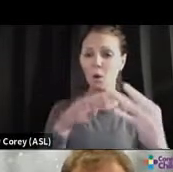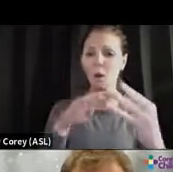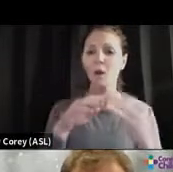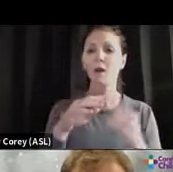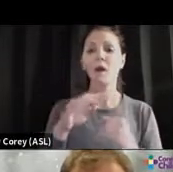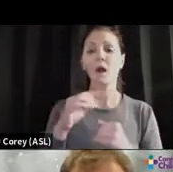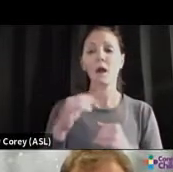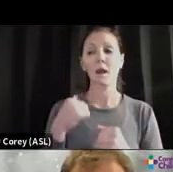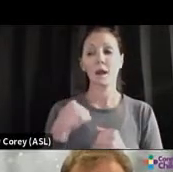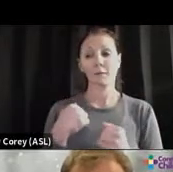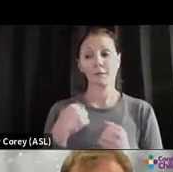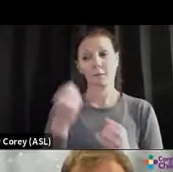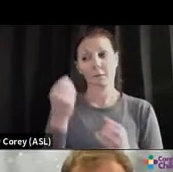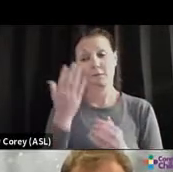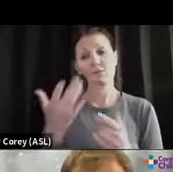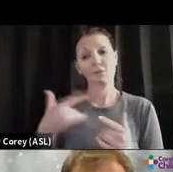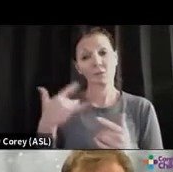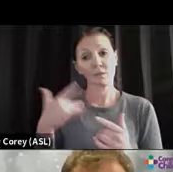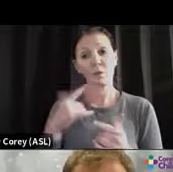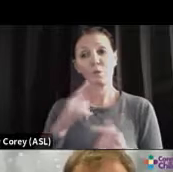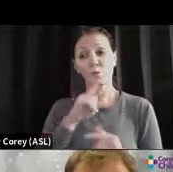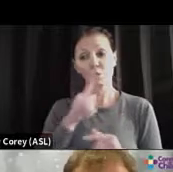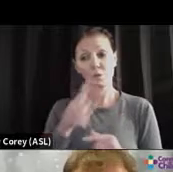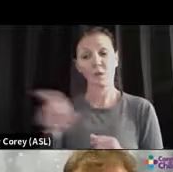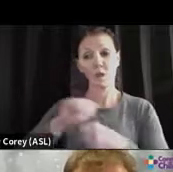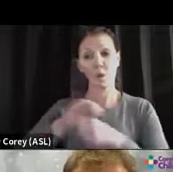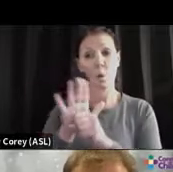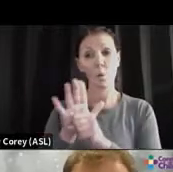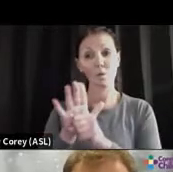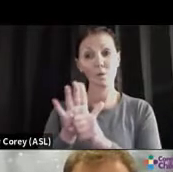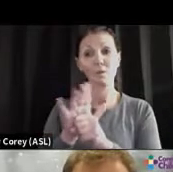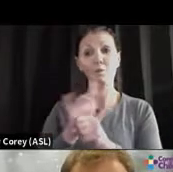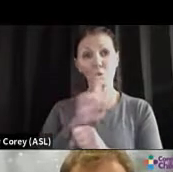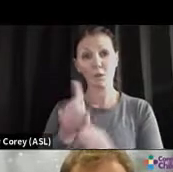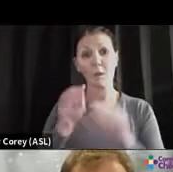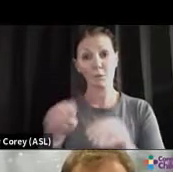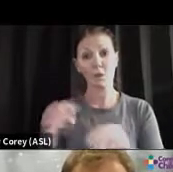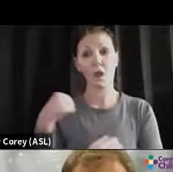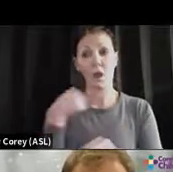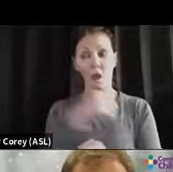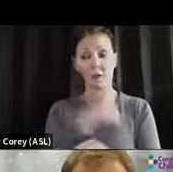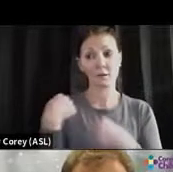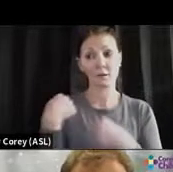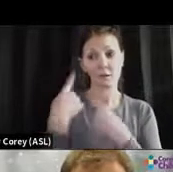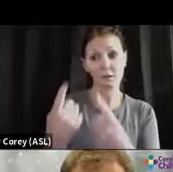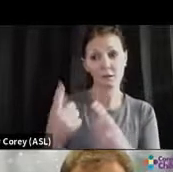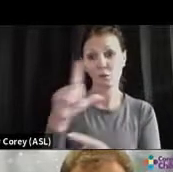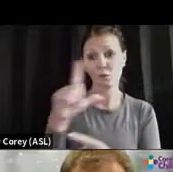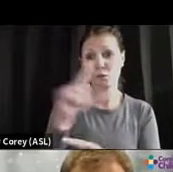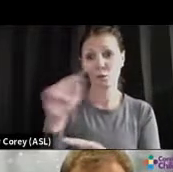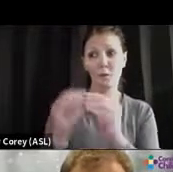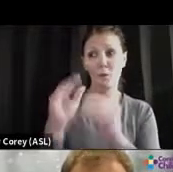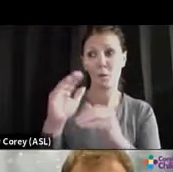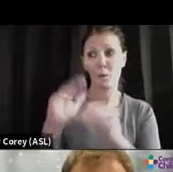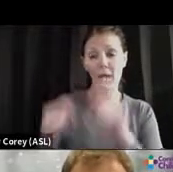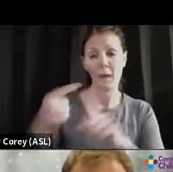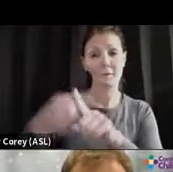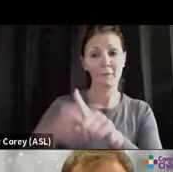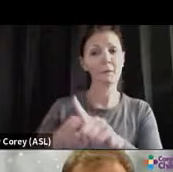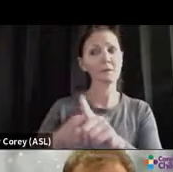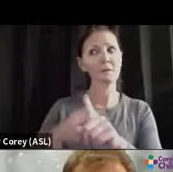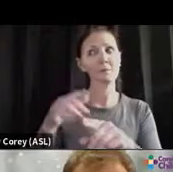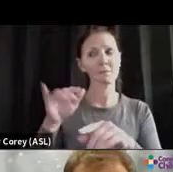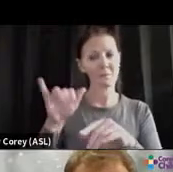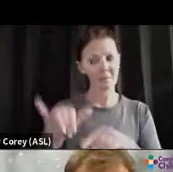is that what COVID has done is it's really put all of us for the past 20 plus months in a state of experiencing toxic stress. Now,